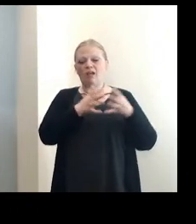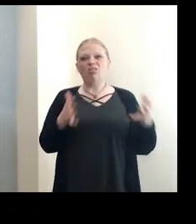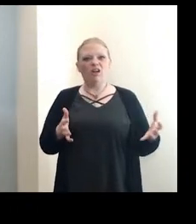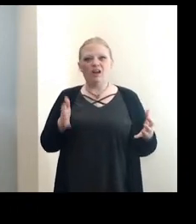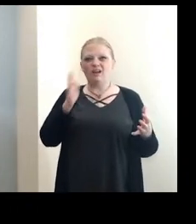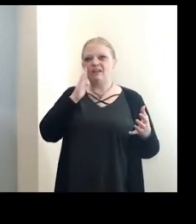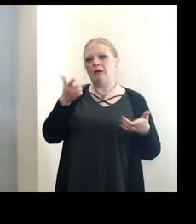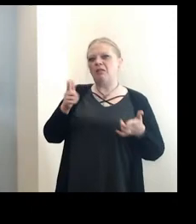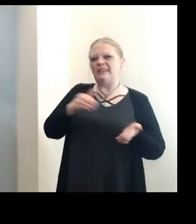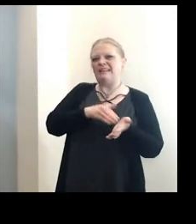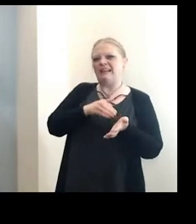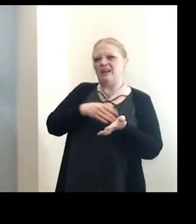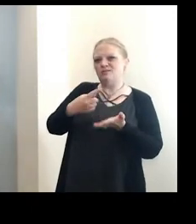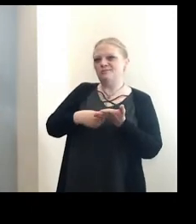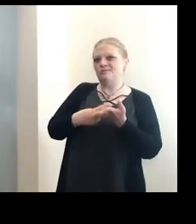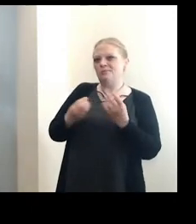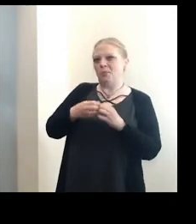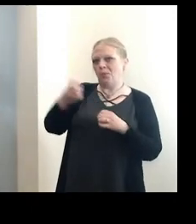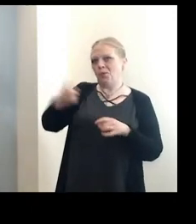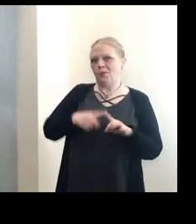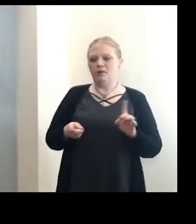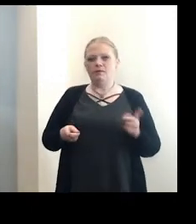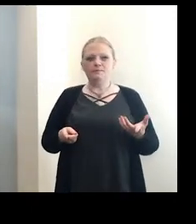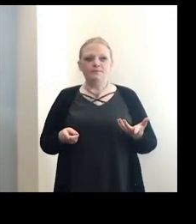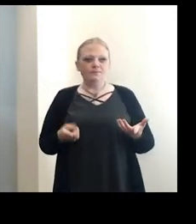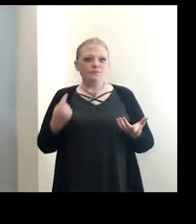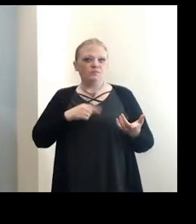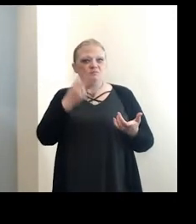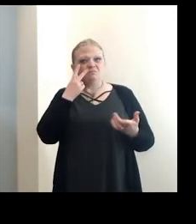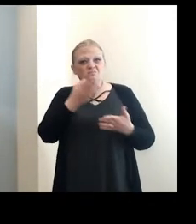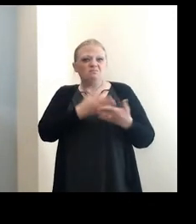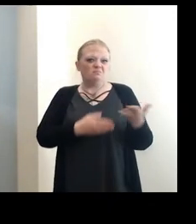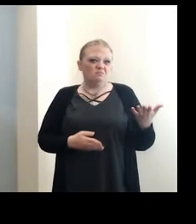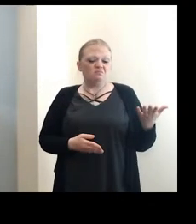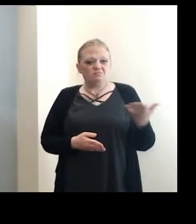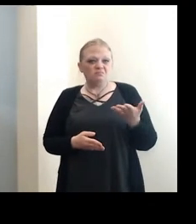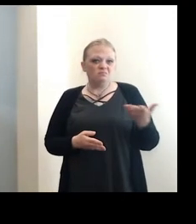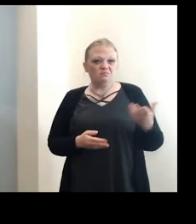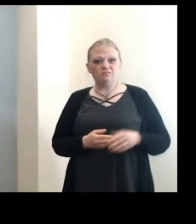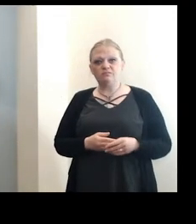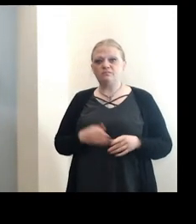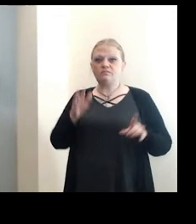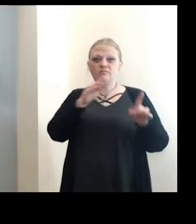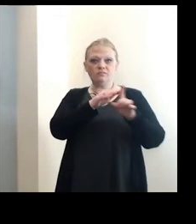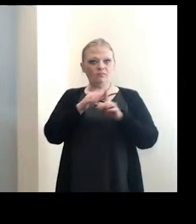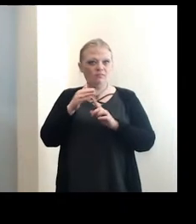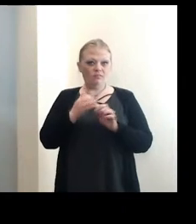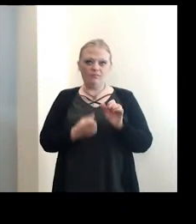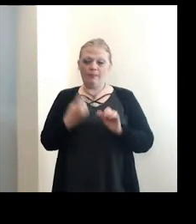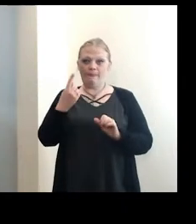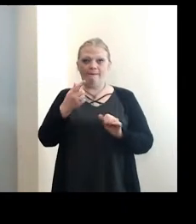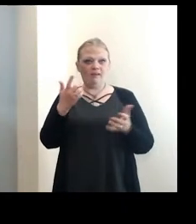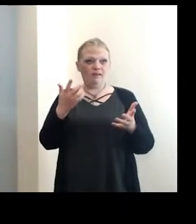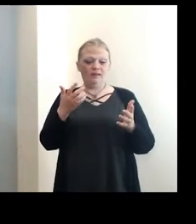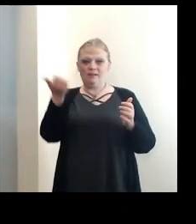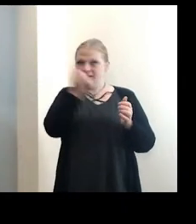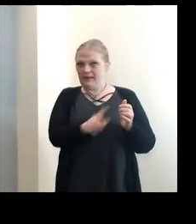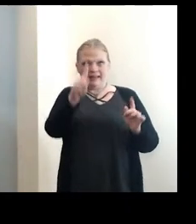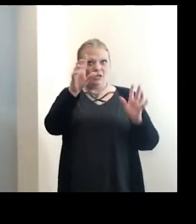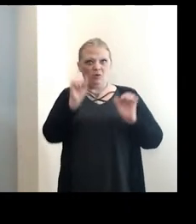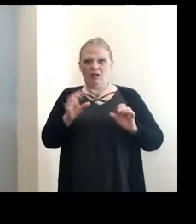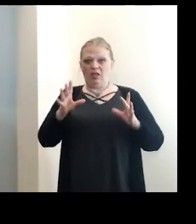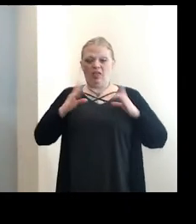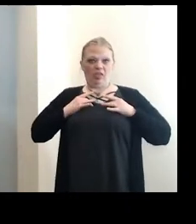let Dr. Burstein talk a little bit more as we go through. But we did see some. And we just want to remind everybody that everyone can catch COVID